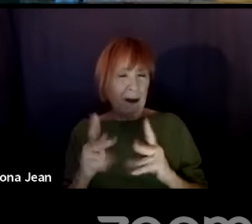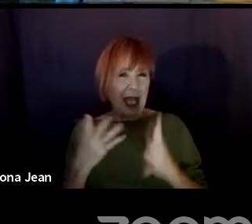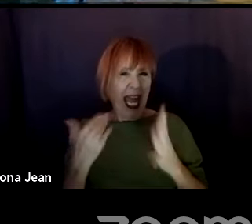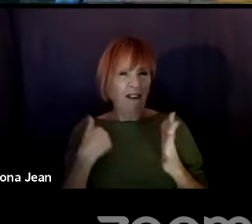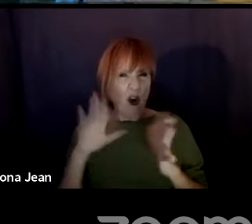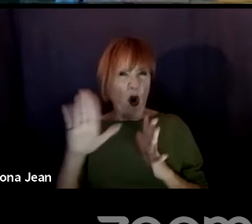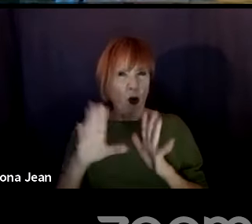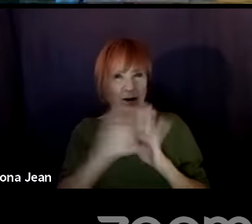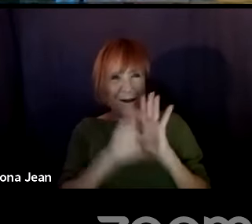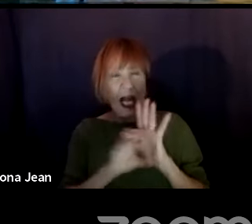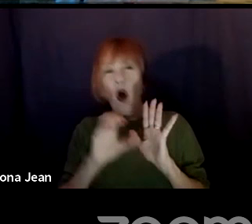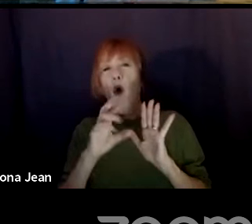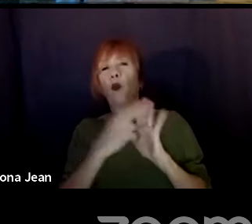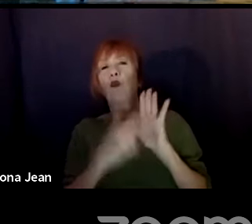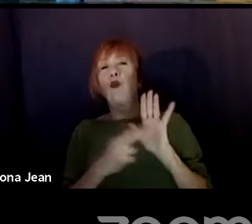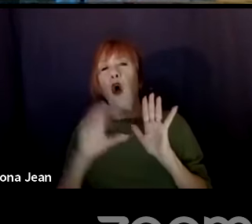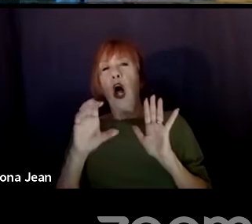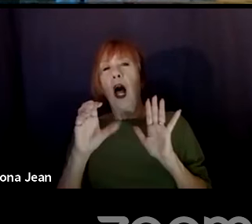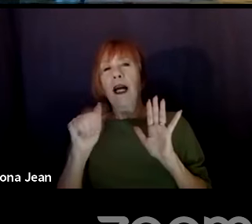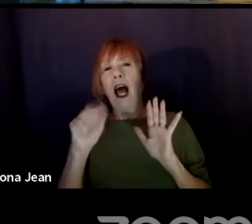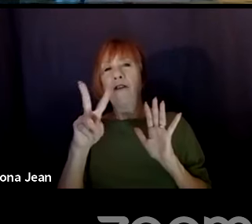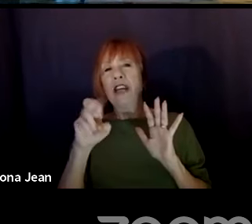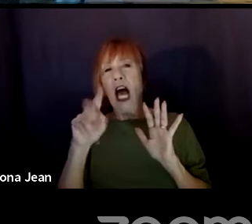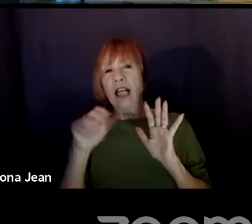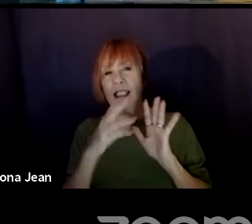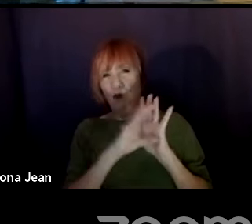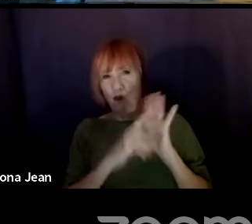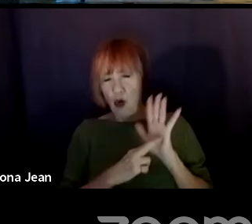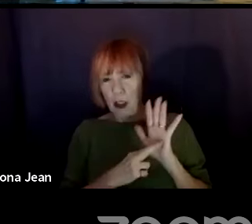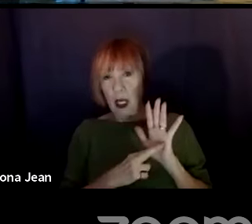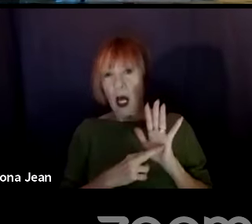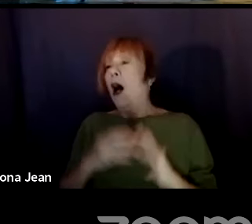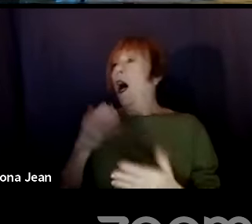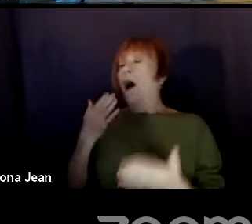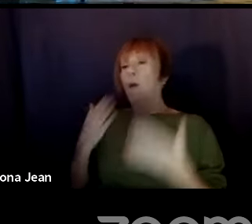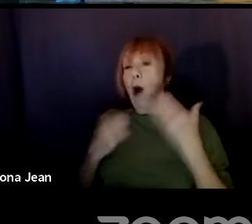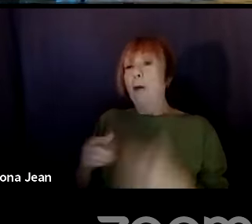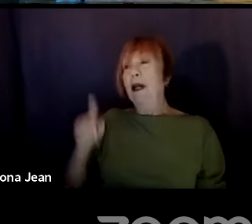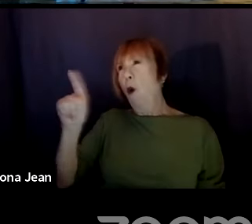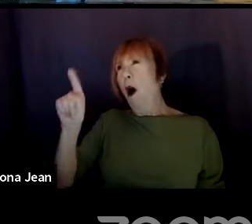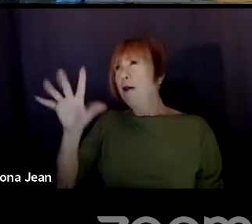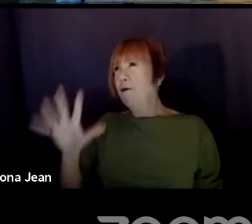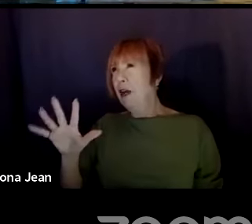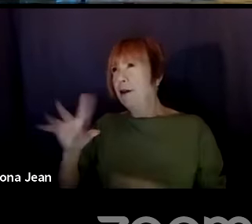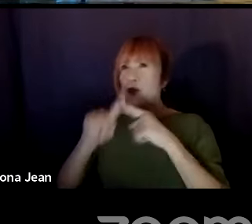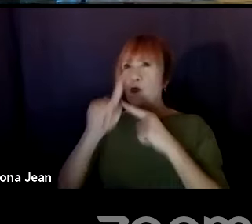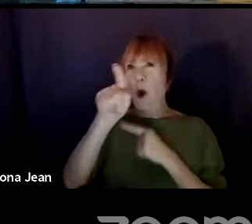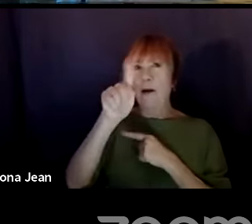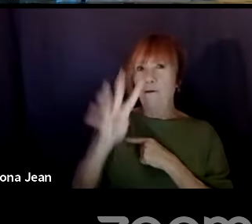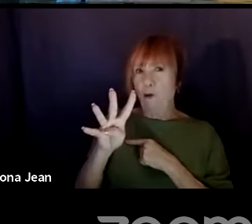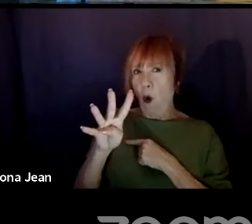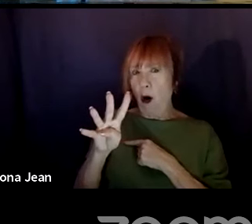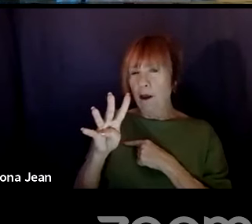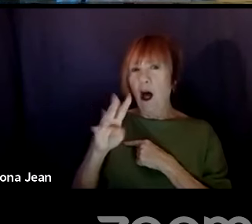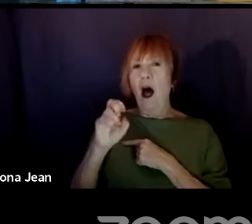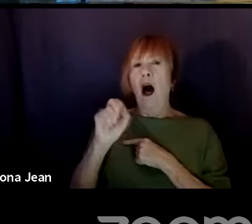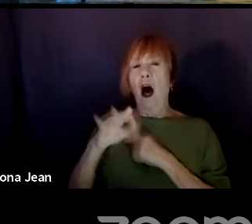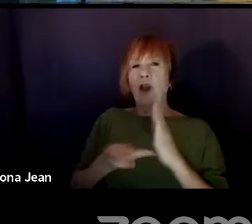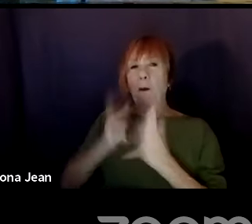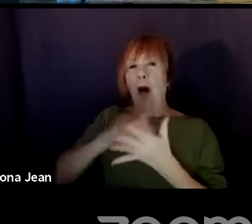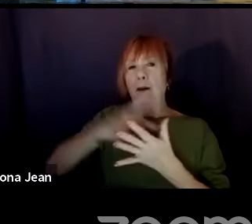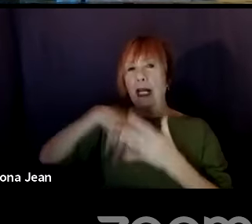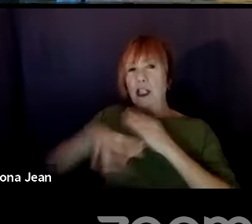um, probably one fourth to one or one fifth to one fourth of the population of this country has a disability.